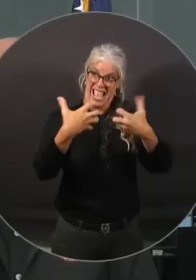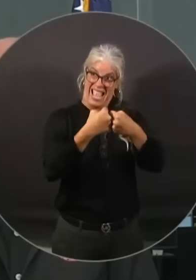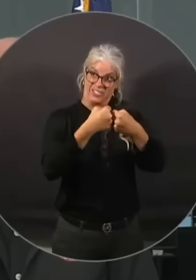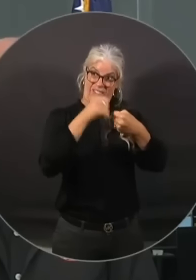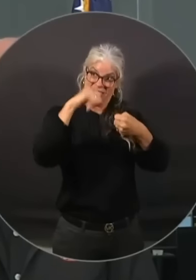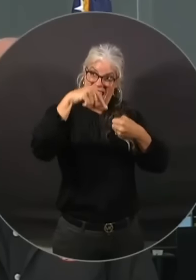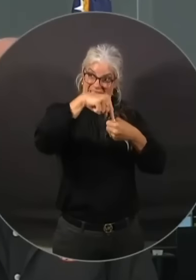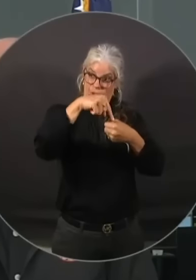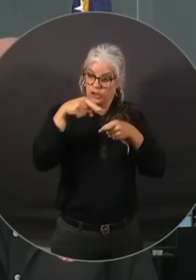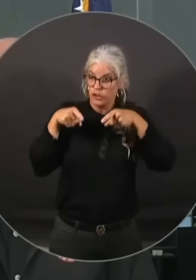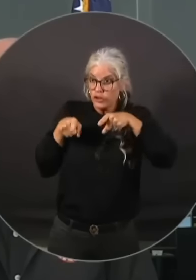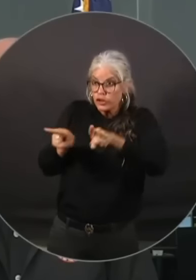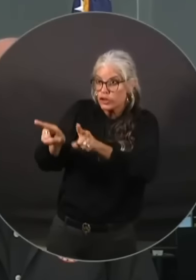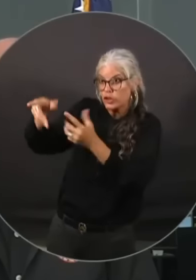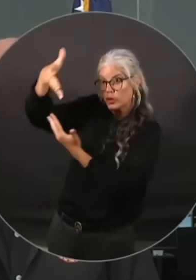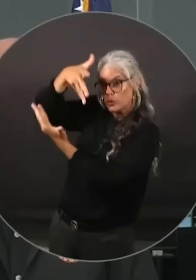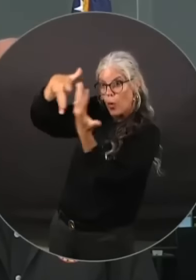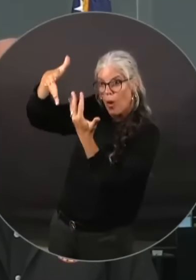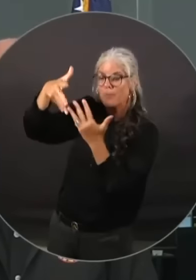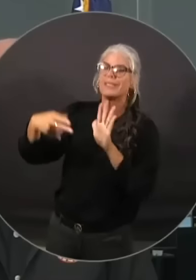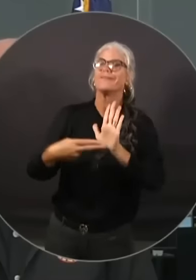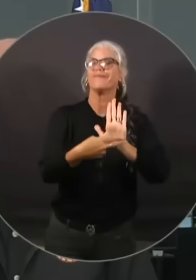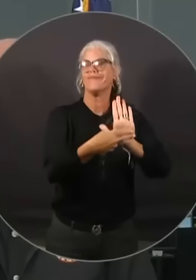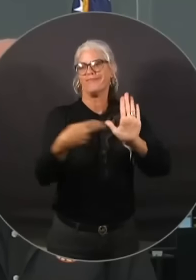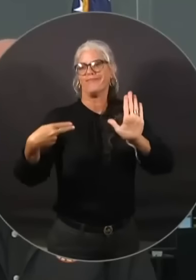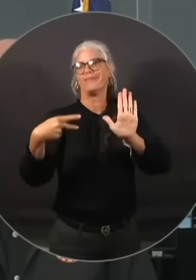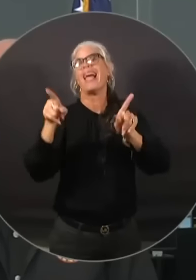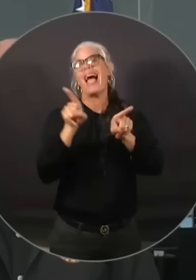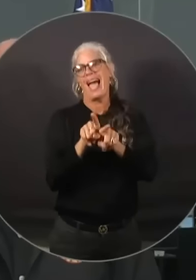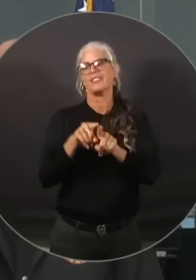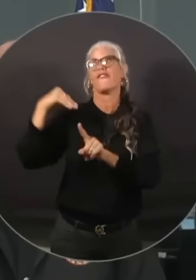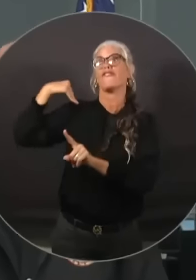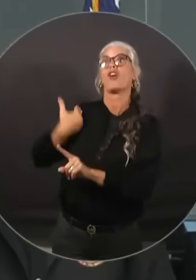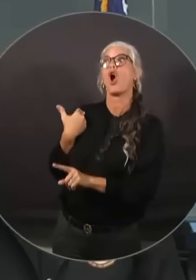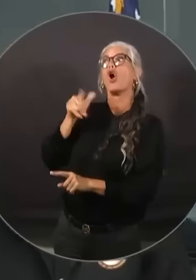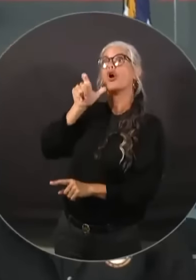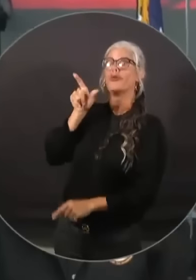area they will be categorized and reported accordingly